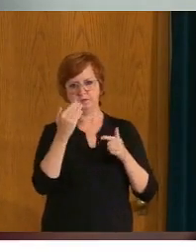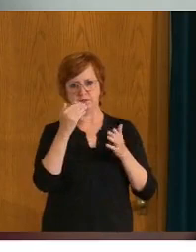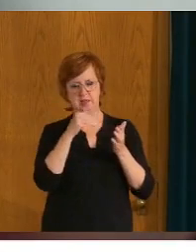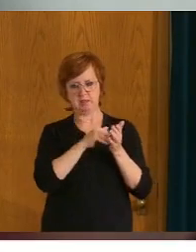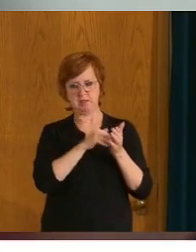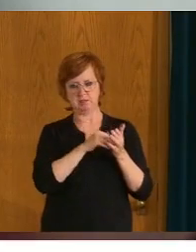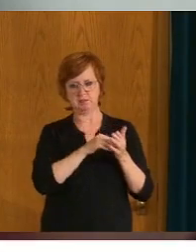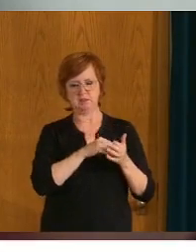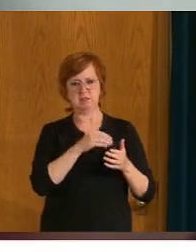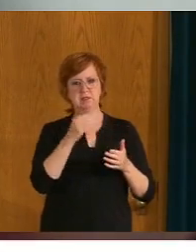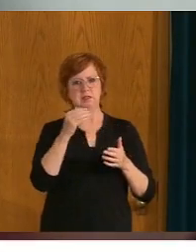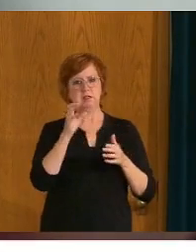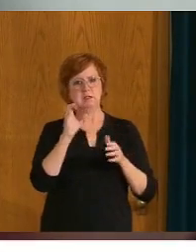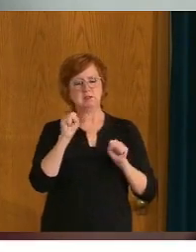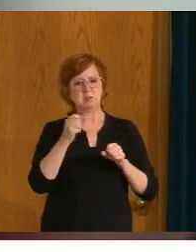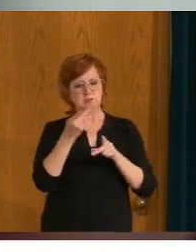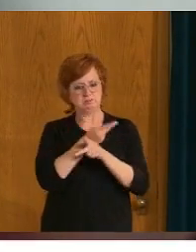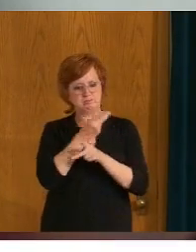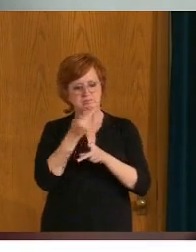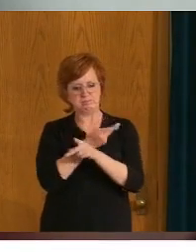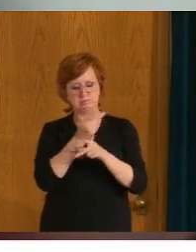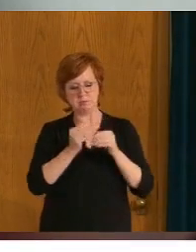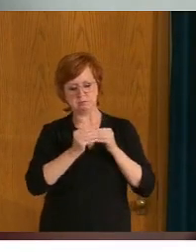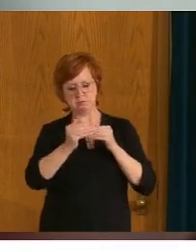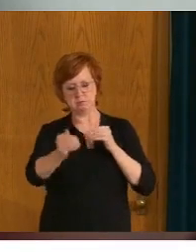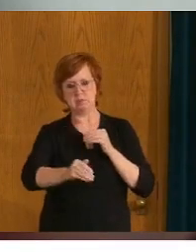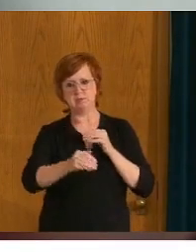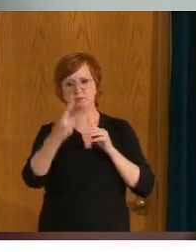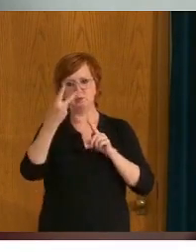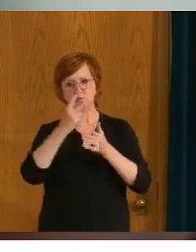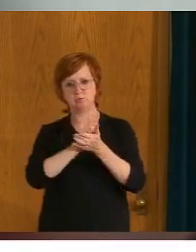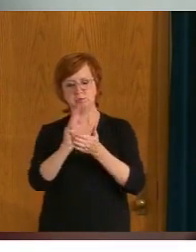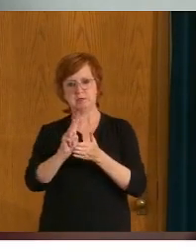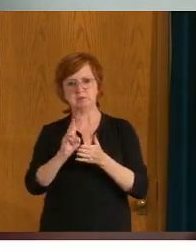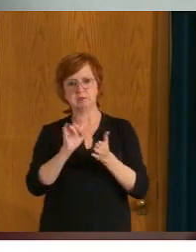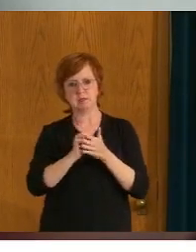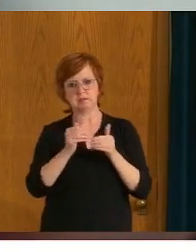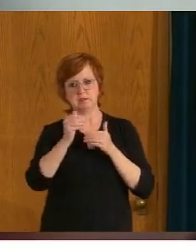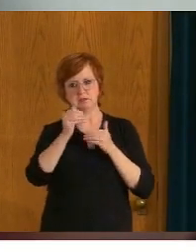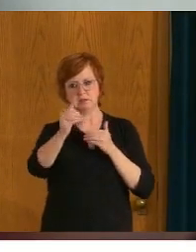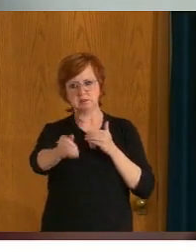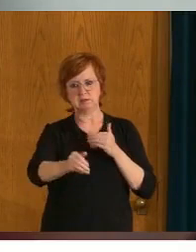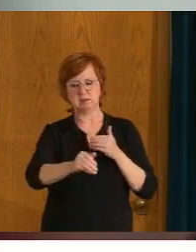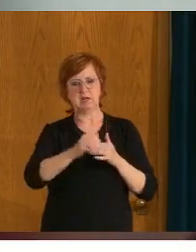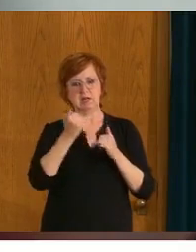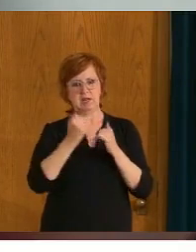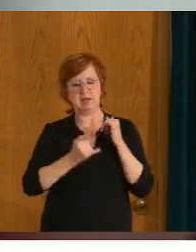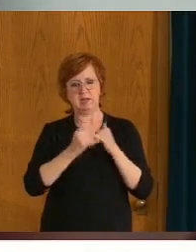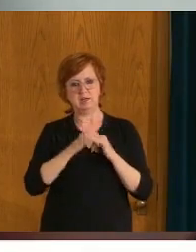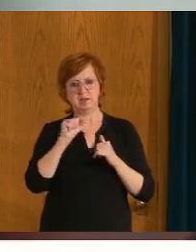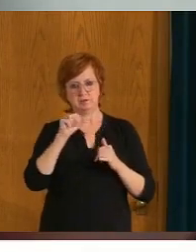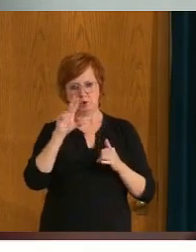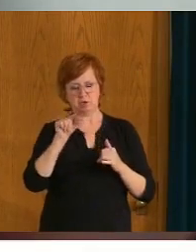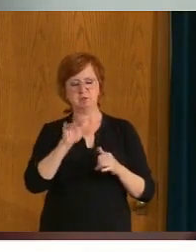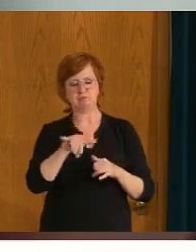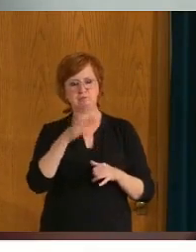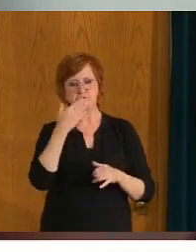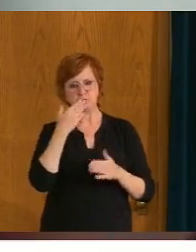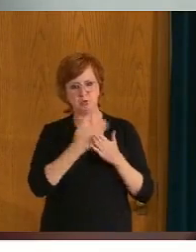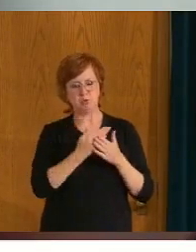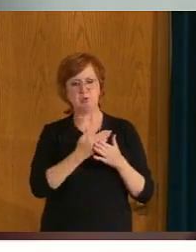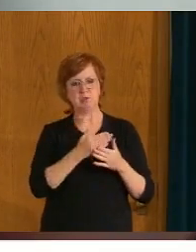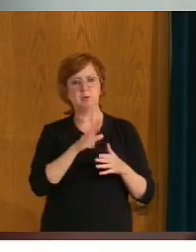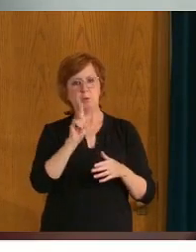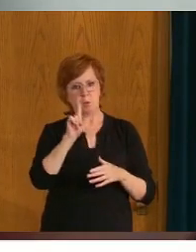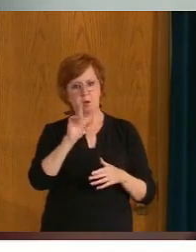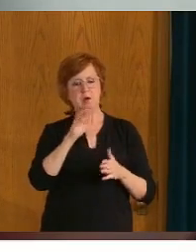that's another a hundred thousand Saskatchewan residents receiving first doses. We'd like to see that uptake faster. That's why we're trying to bring clinics out to as many sites